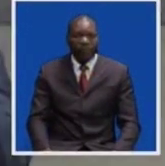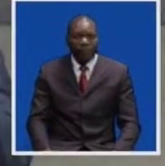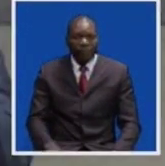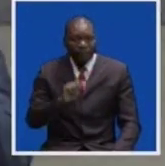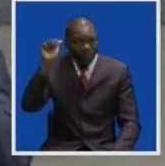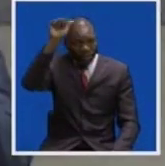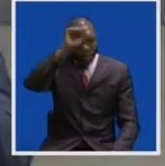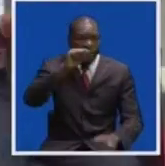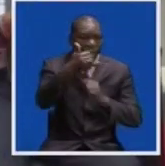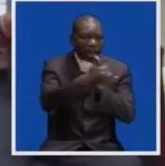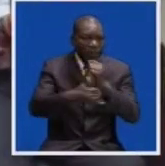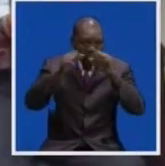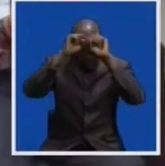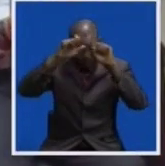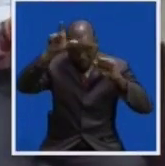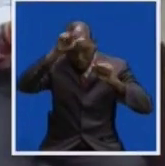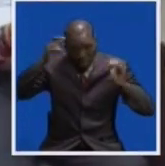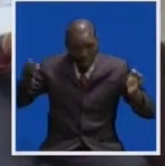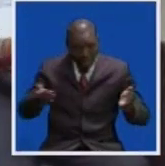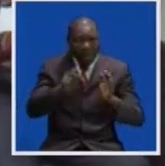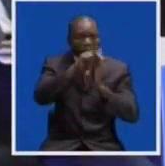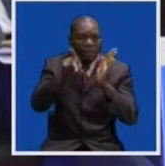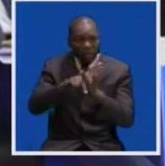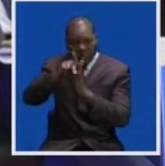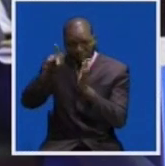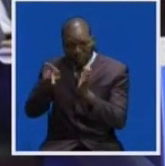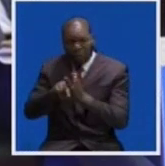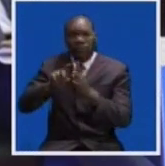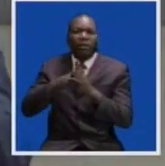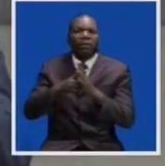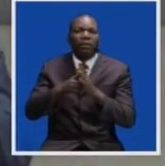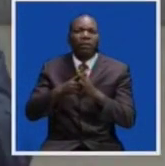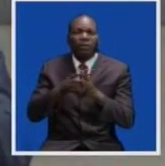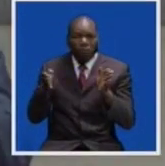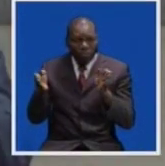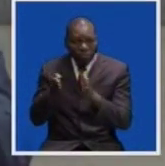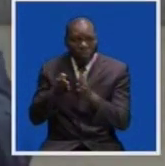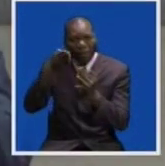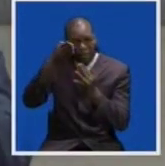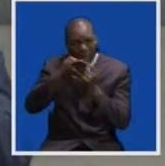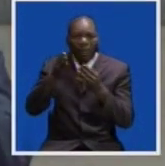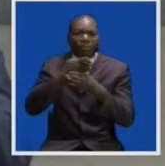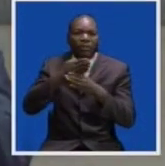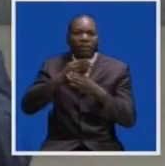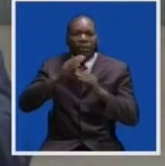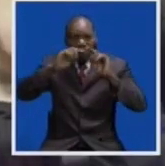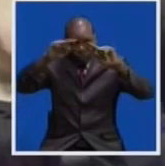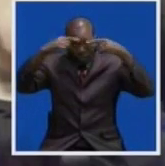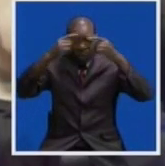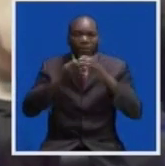implored African countries to initiate policies that promote the growth of small and medium enterprises.